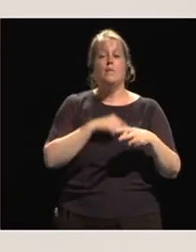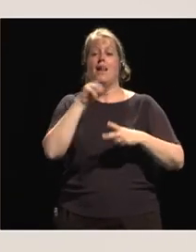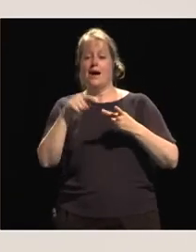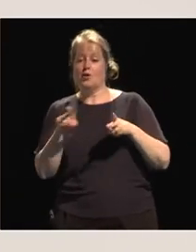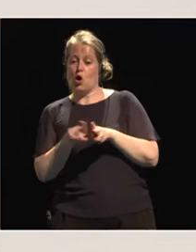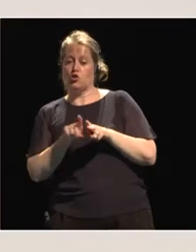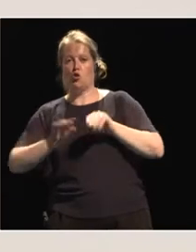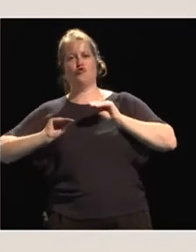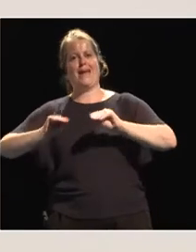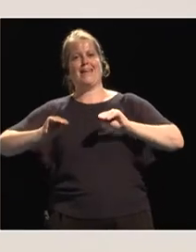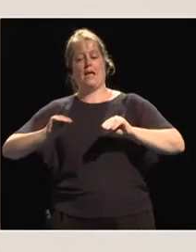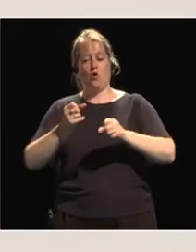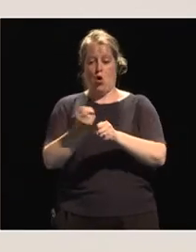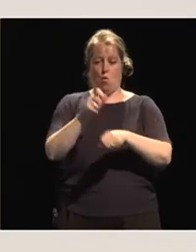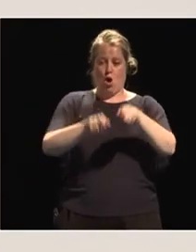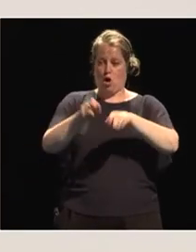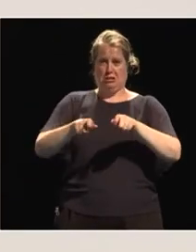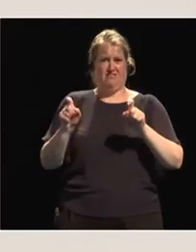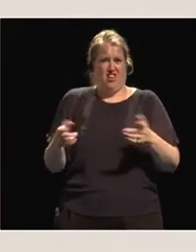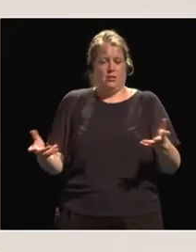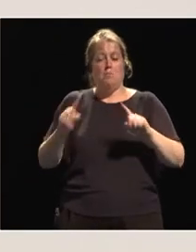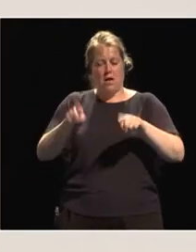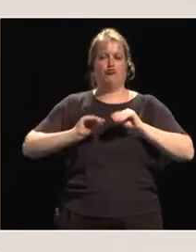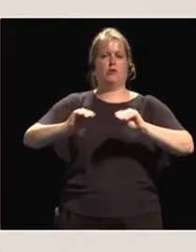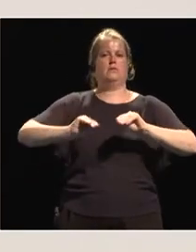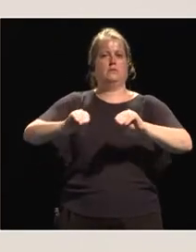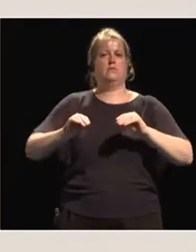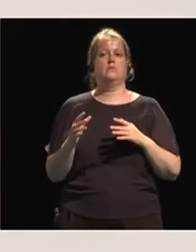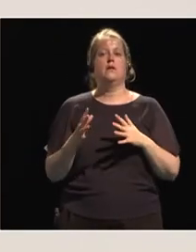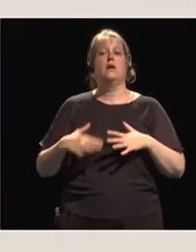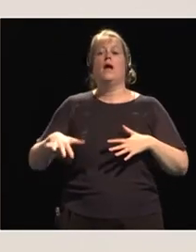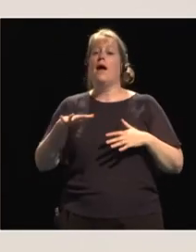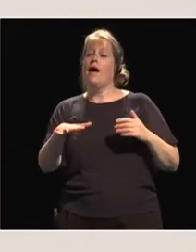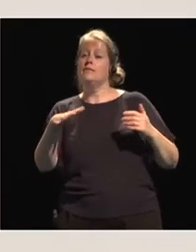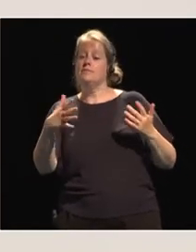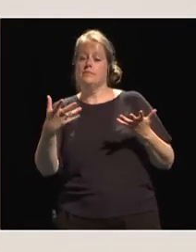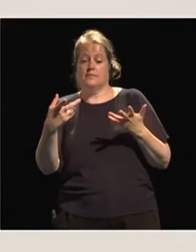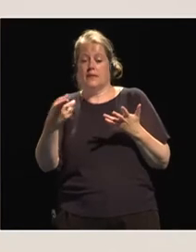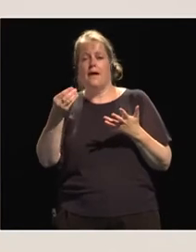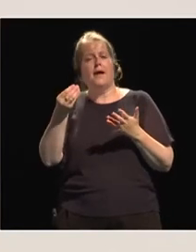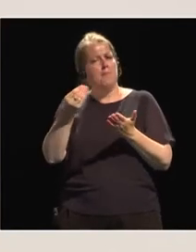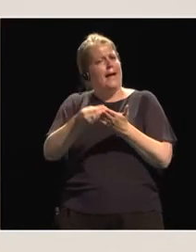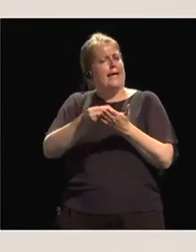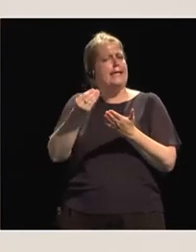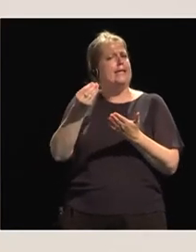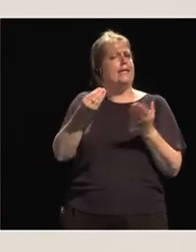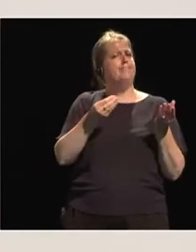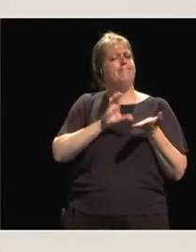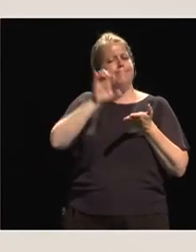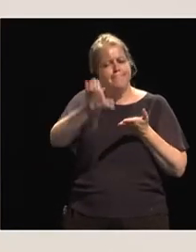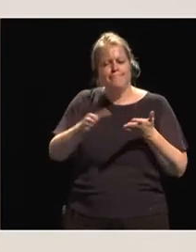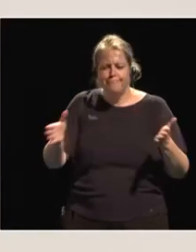They need the workers. They will bring the training and see the money, some money to initiate